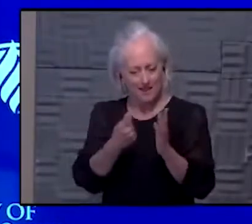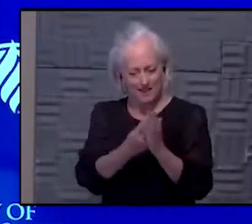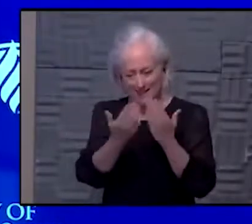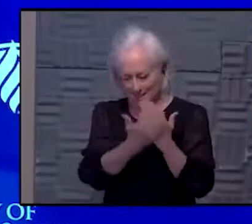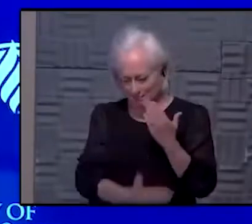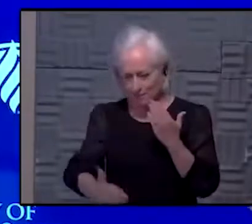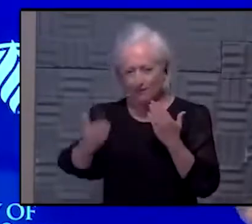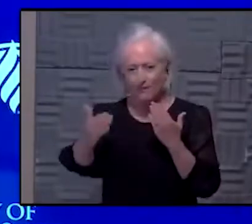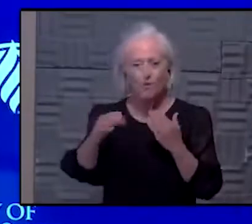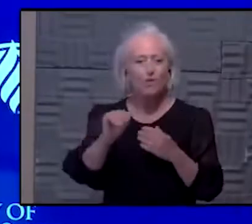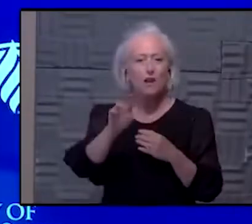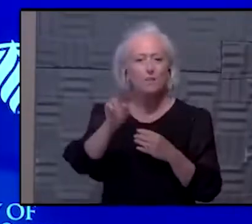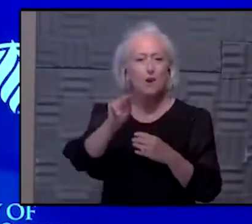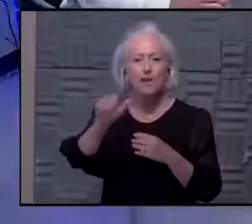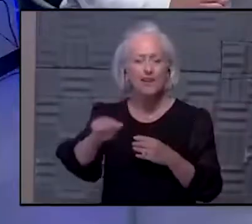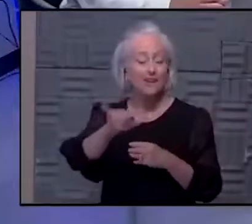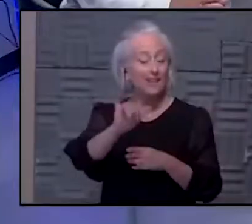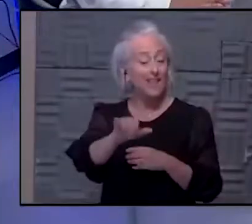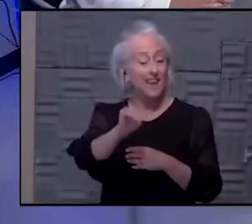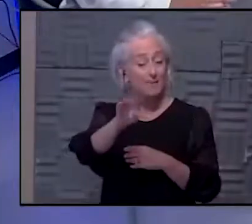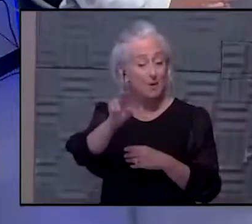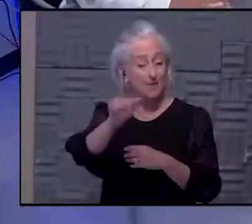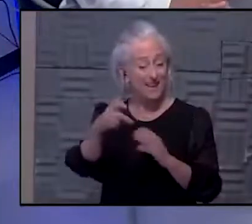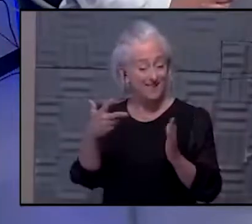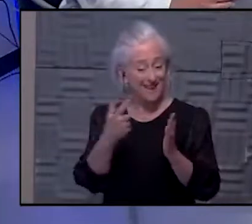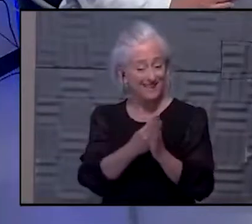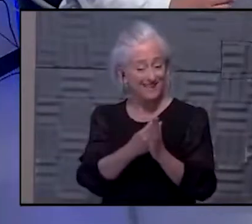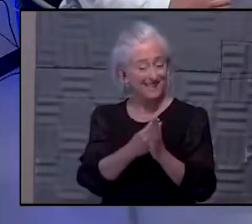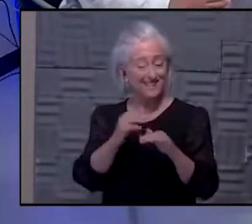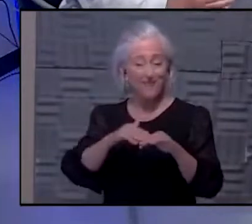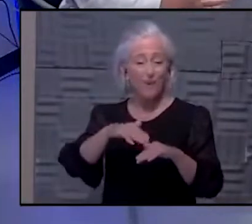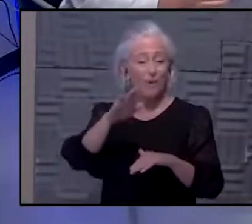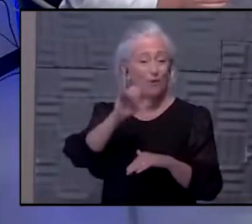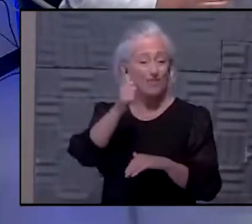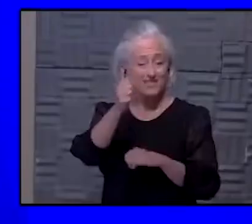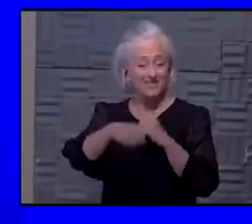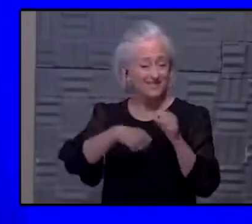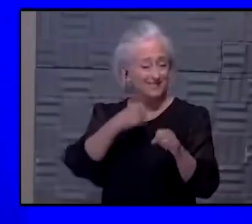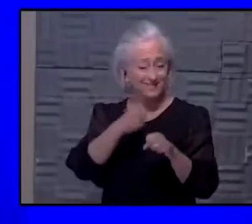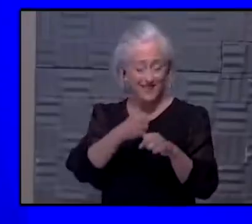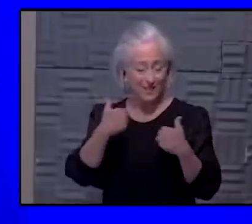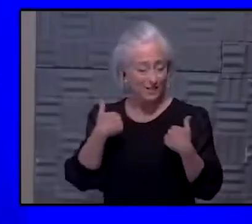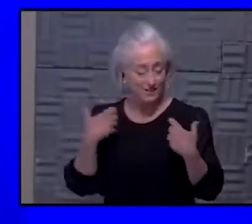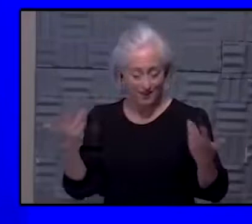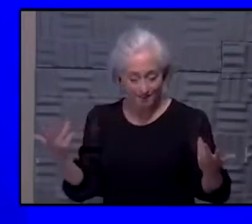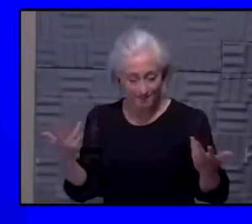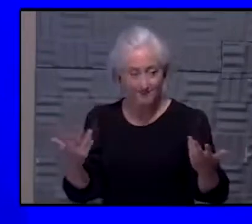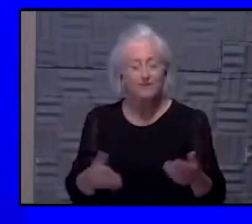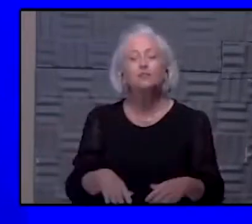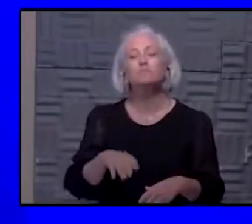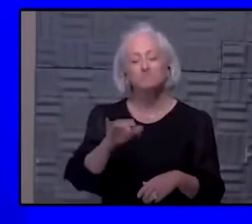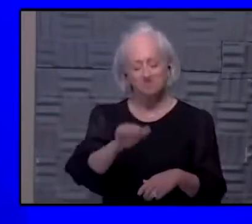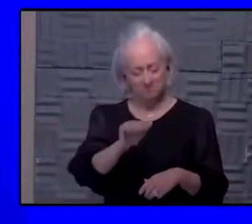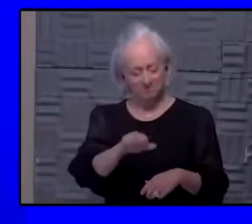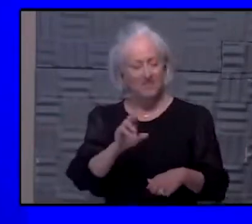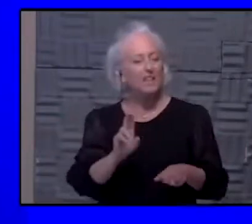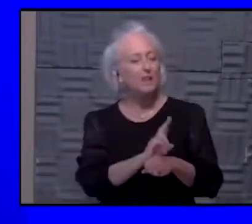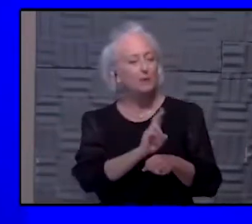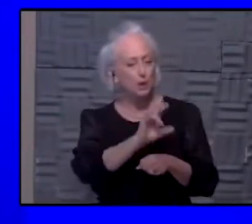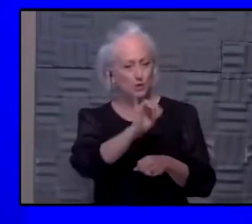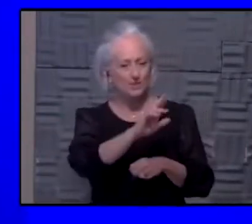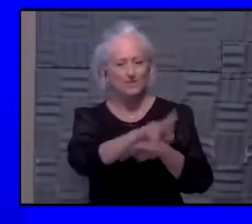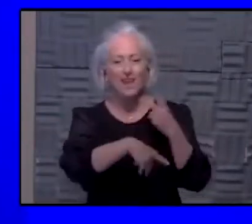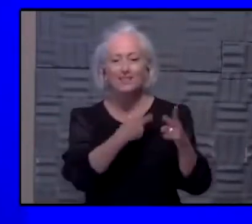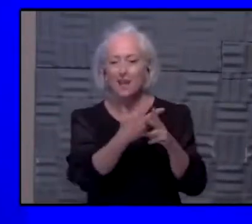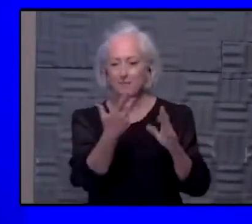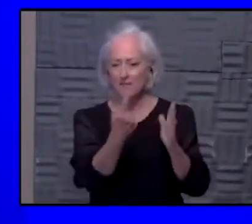vaccine has been around for over a decade. Yeah. Yeah. I mean, they've been using this platform for a while. They are hoping to expand it to other diseases as well. And I